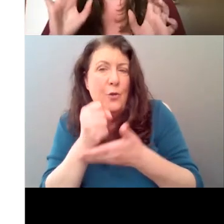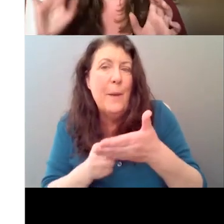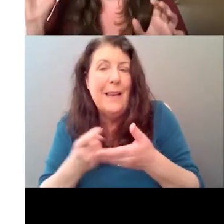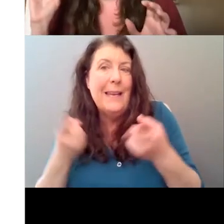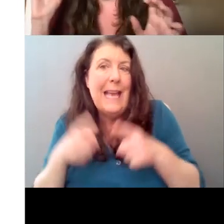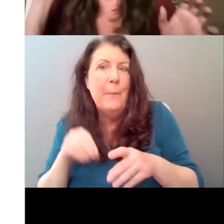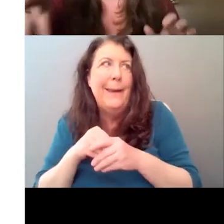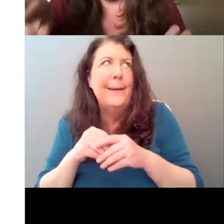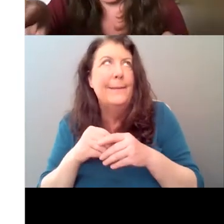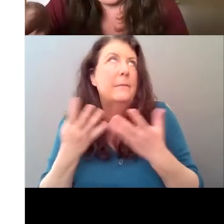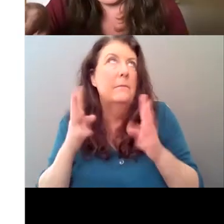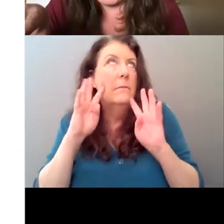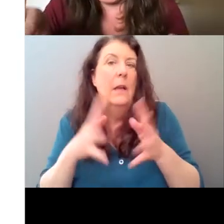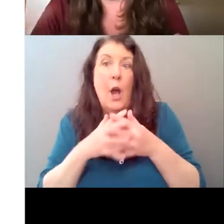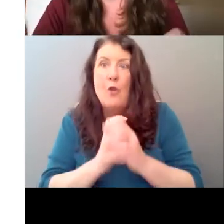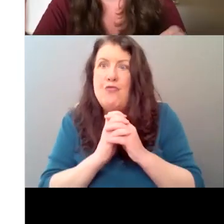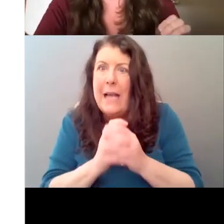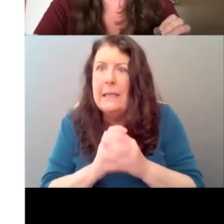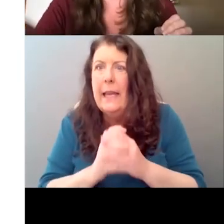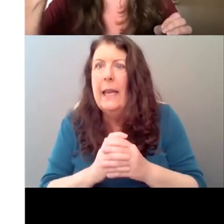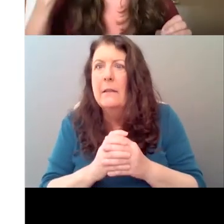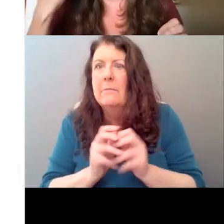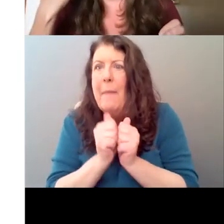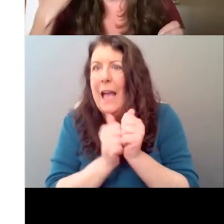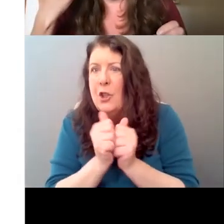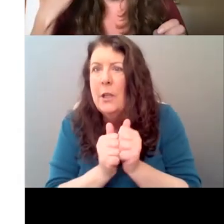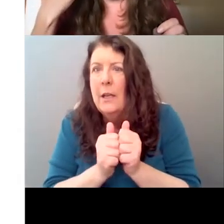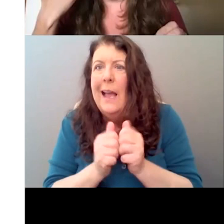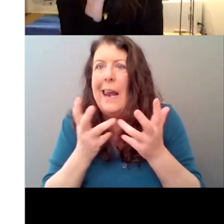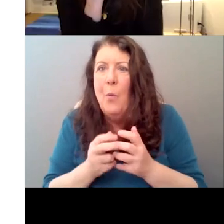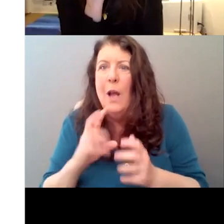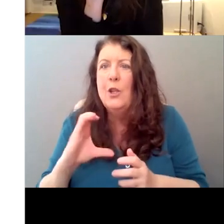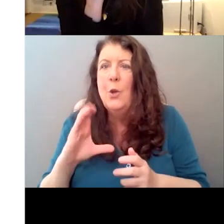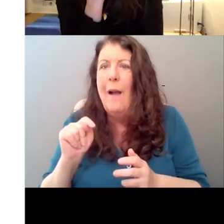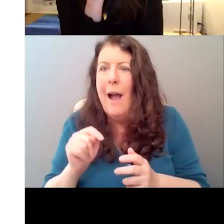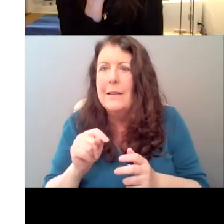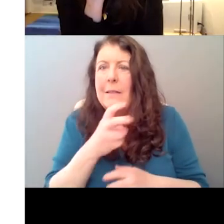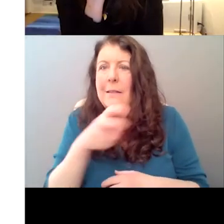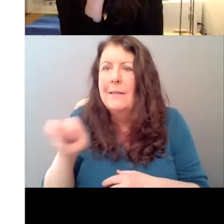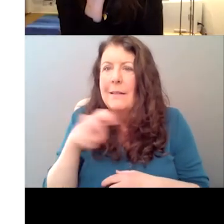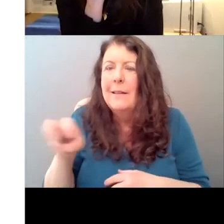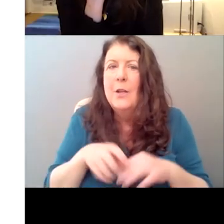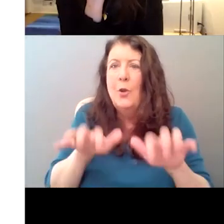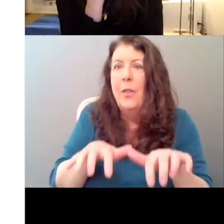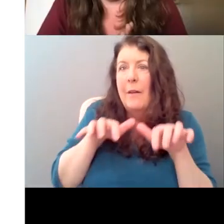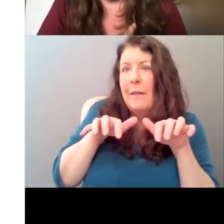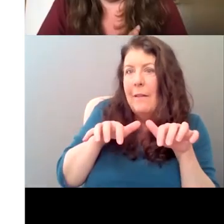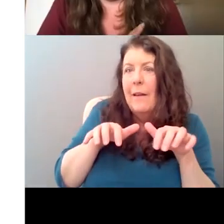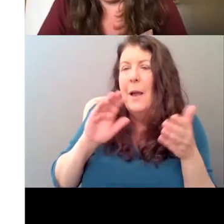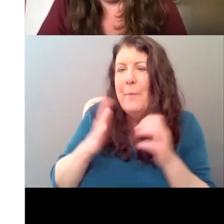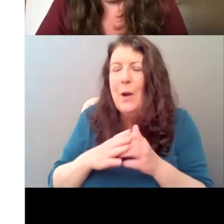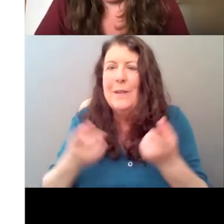cut between what's happening in this wrestling match and what's happening in the stands. Um, so this is another thing I, you know, I don't necessarily have a